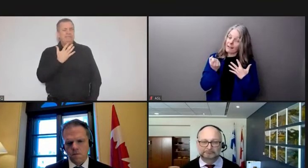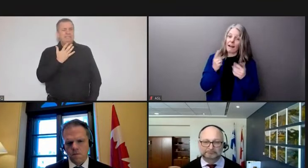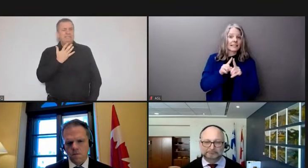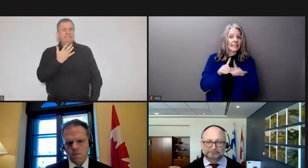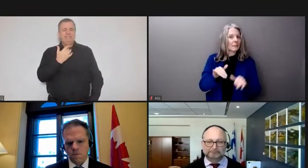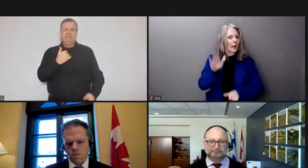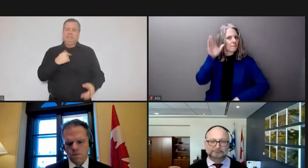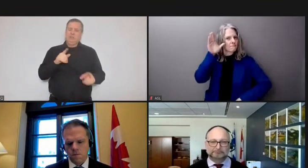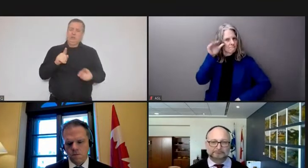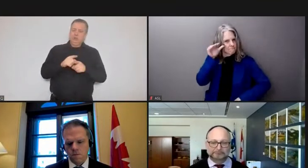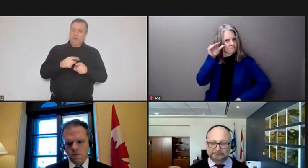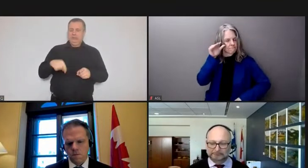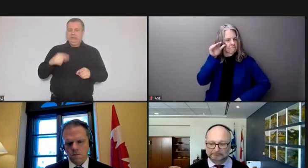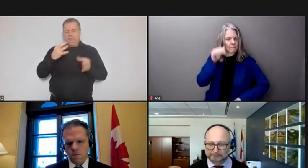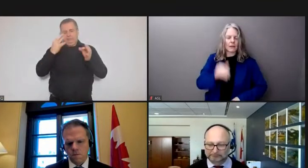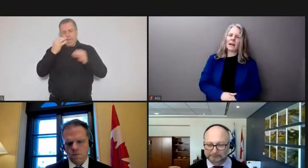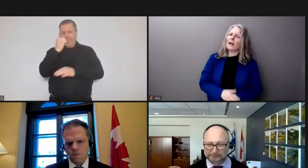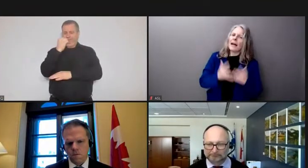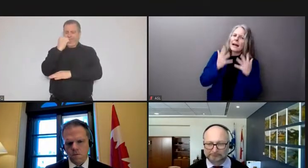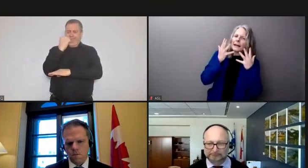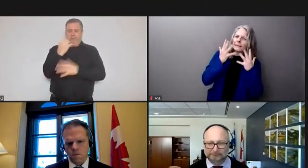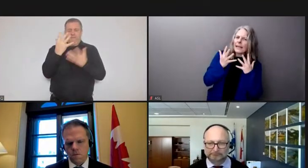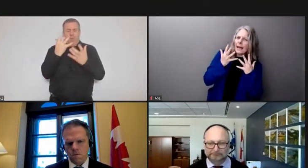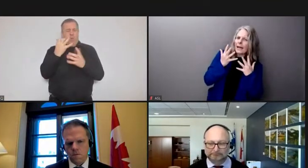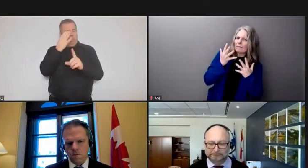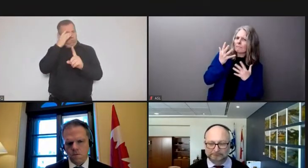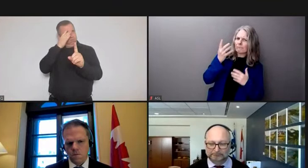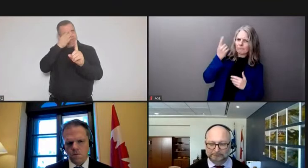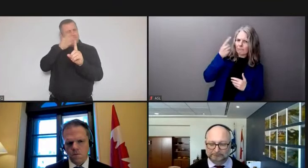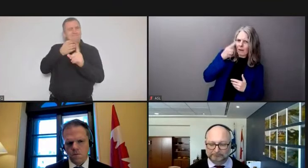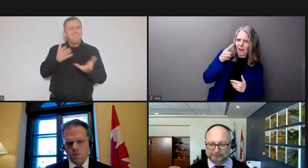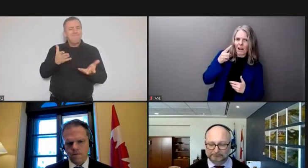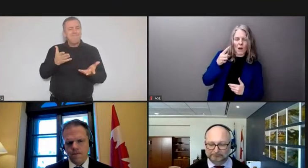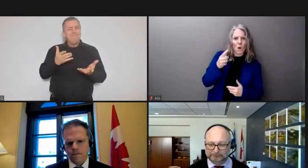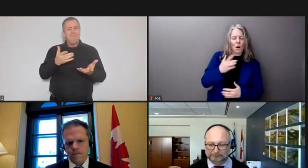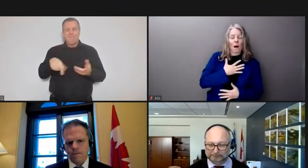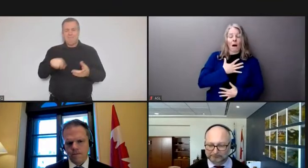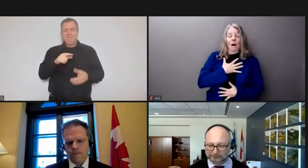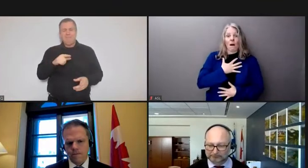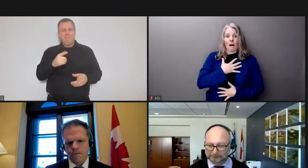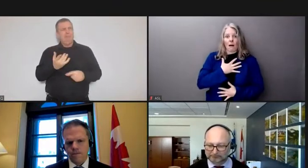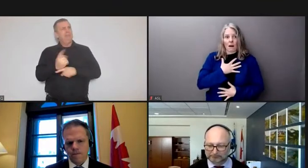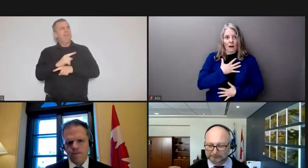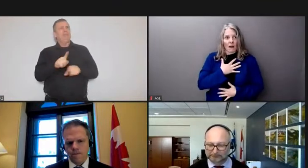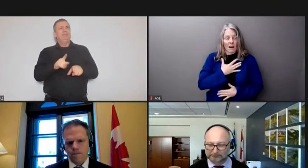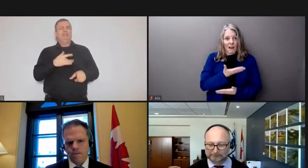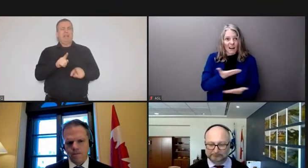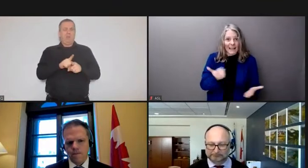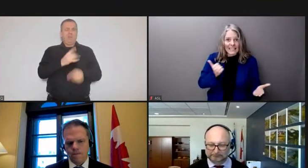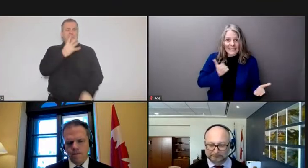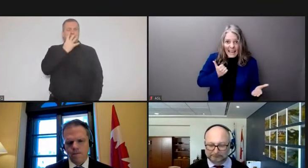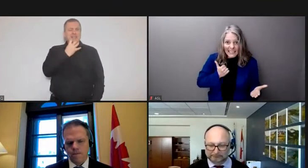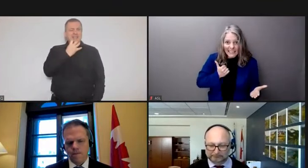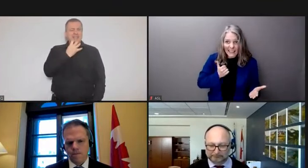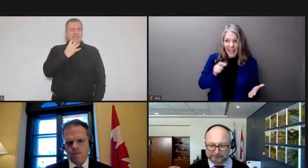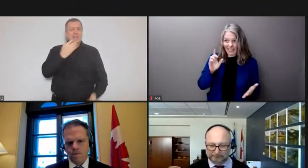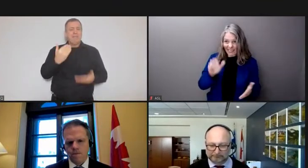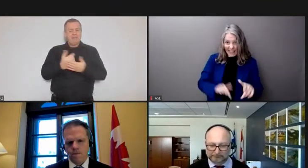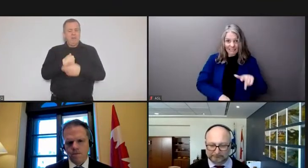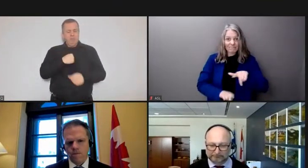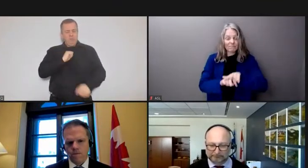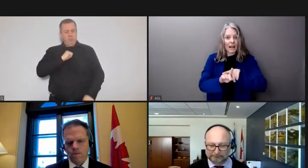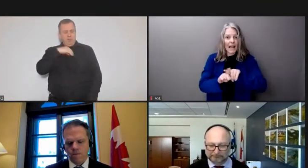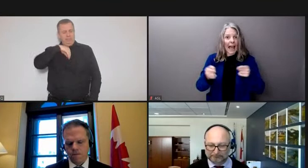sorrow because it's painful for me that this is happening in Canada I think it is painful